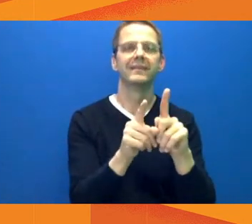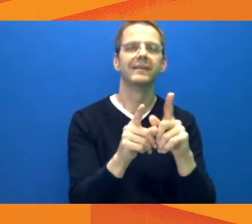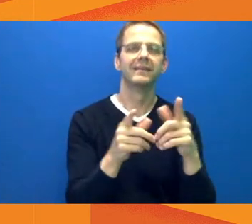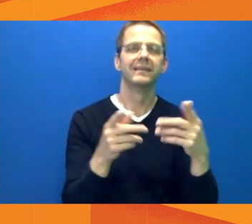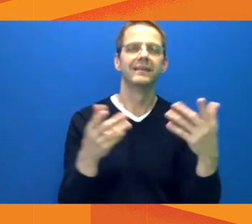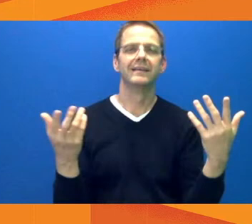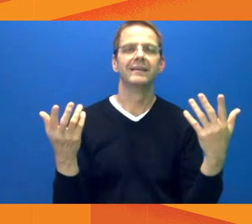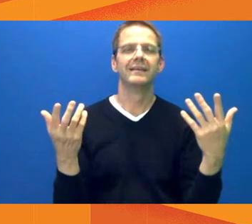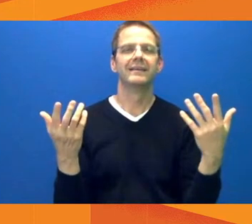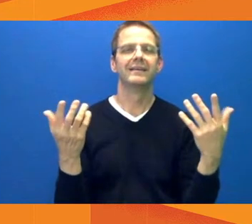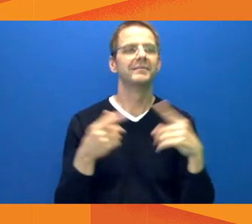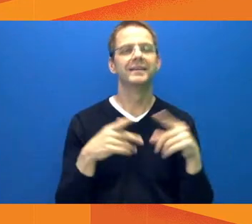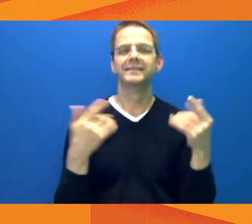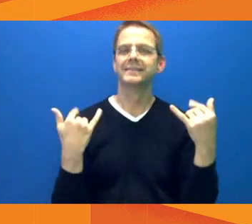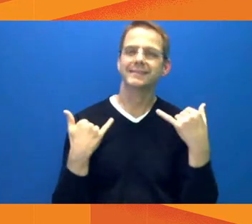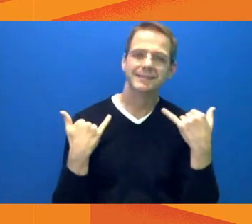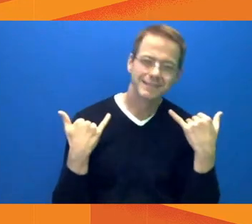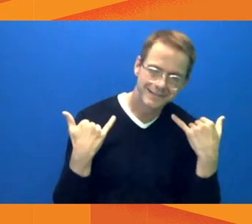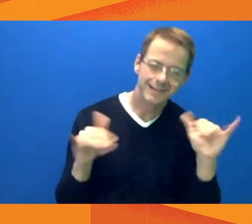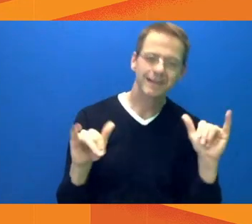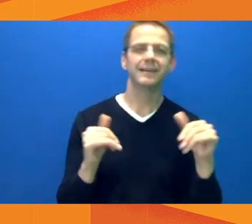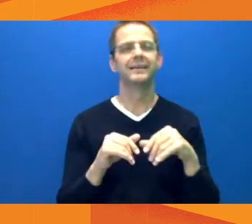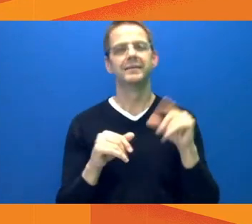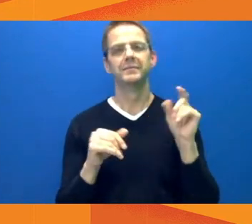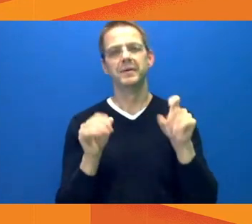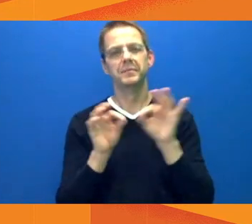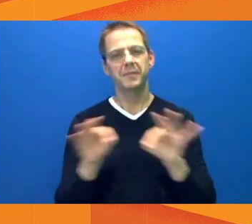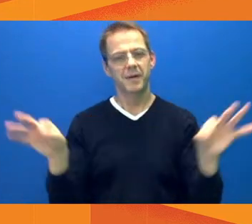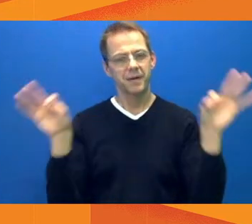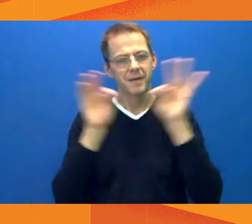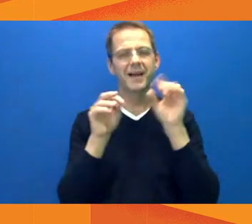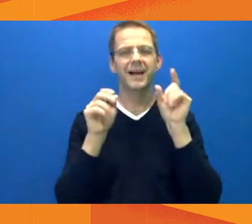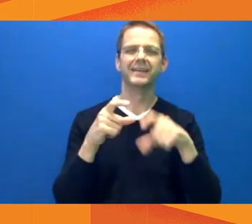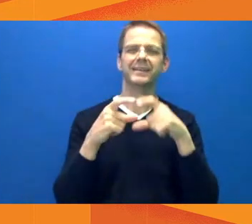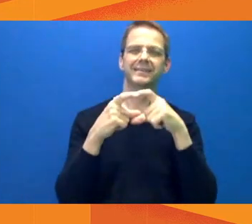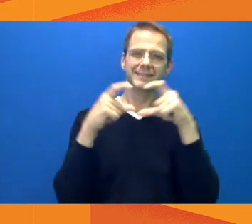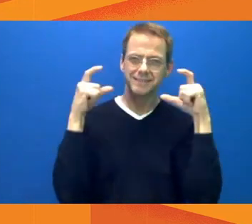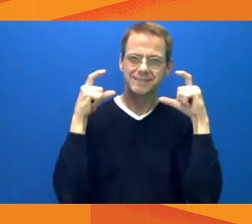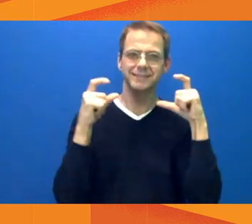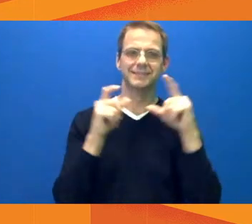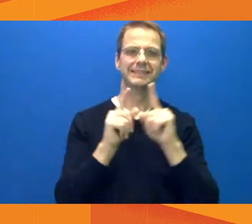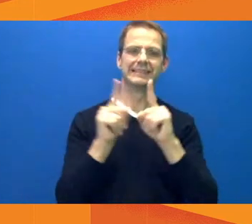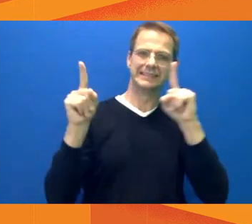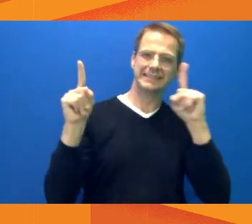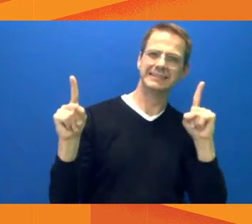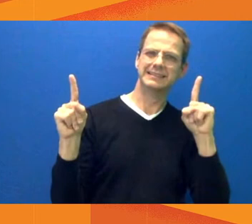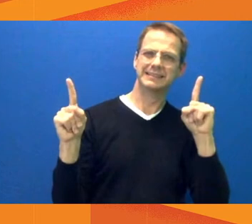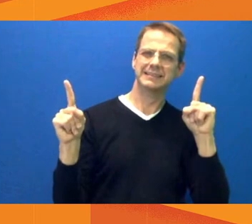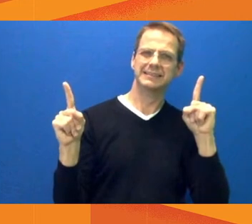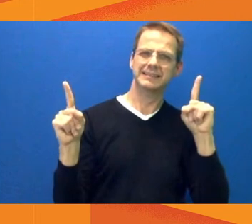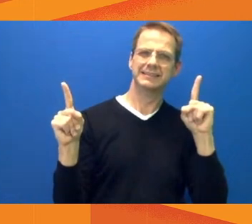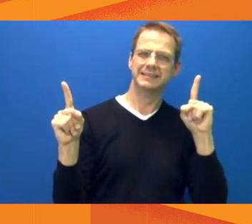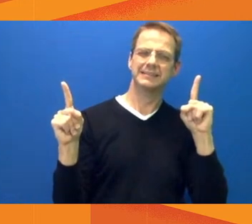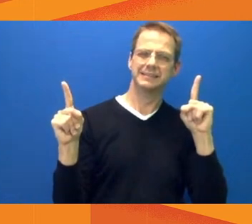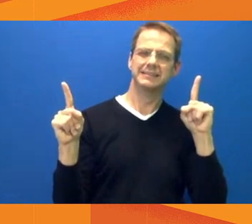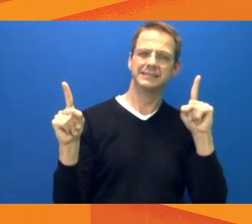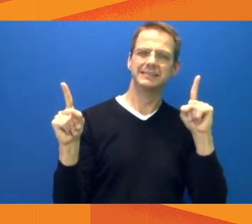these are critical tools in the toolbox for us while people get some exercise